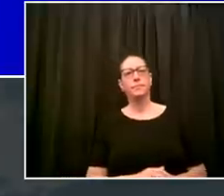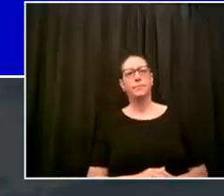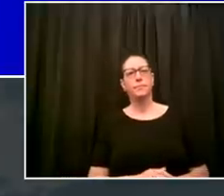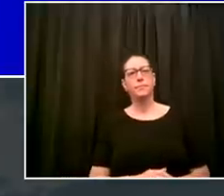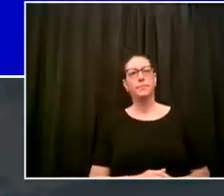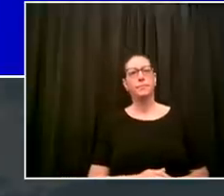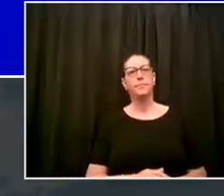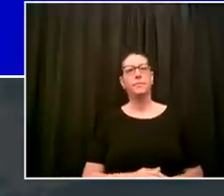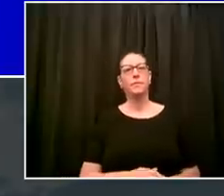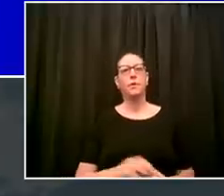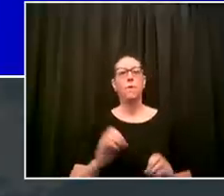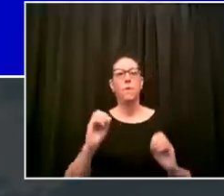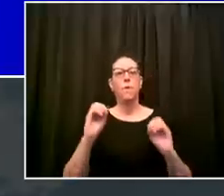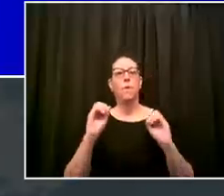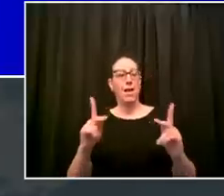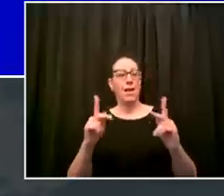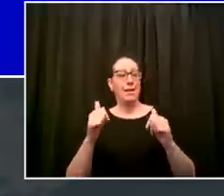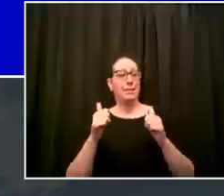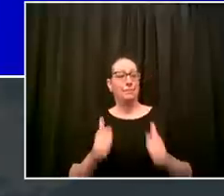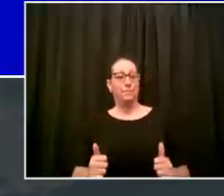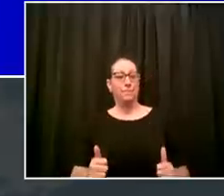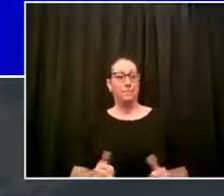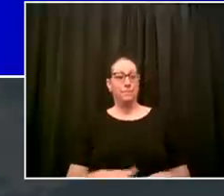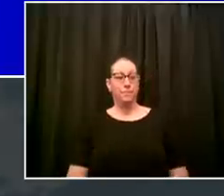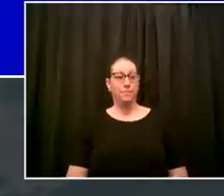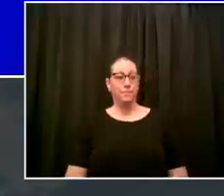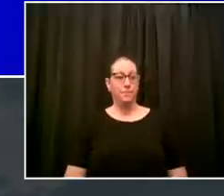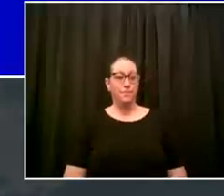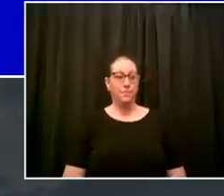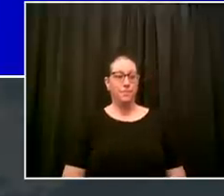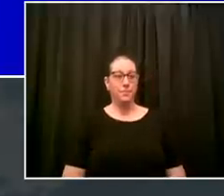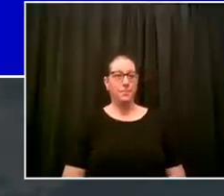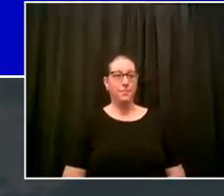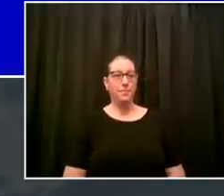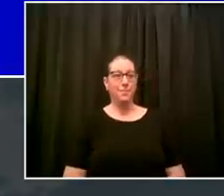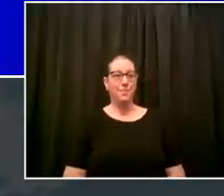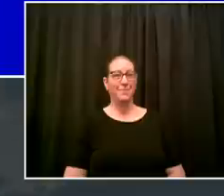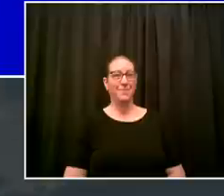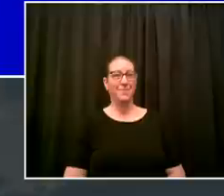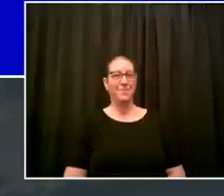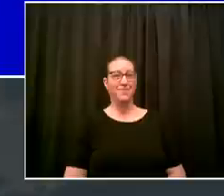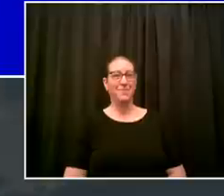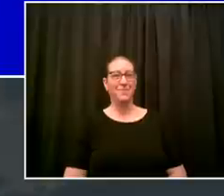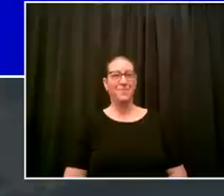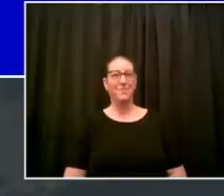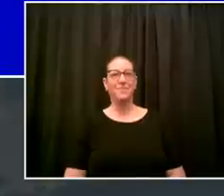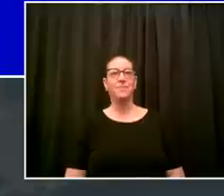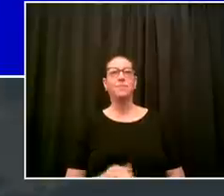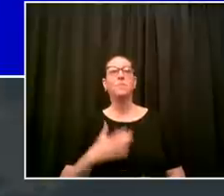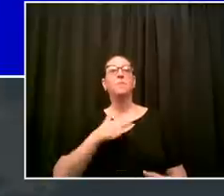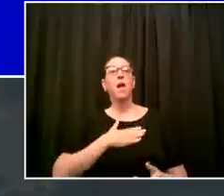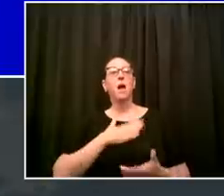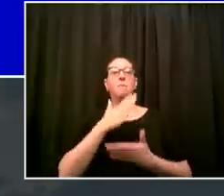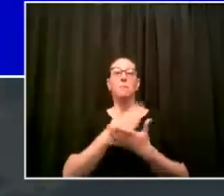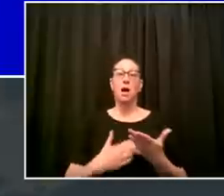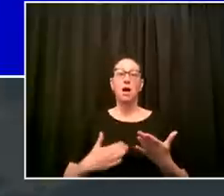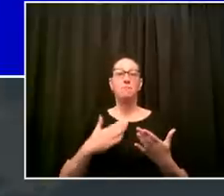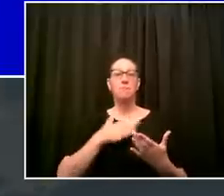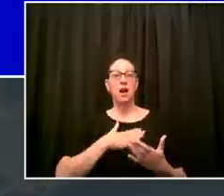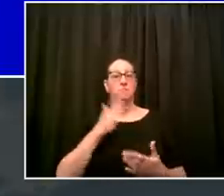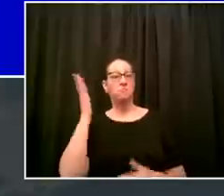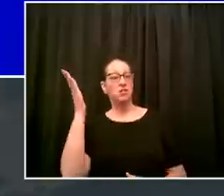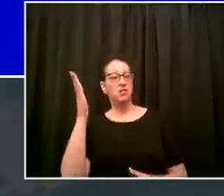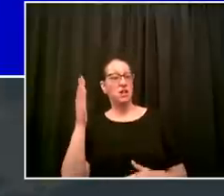okay so that's the um part of my presentation that really again that hits me